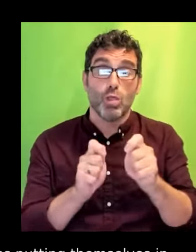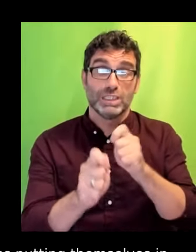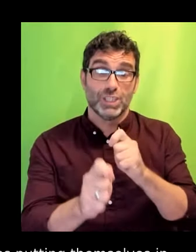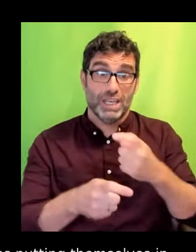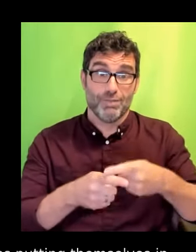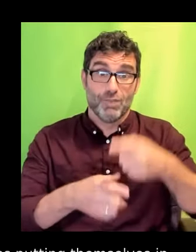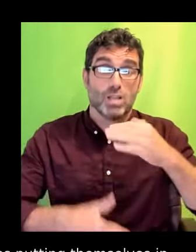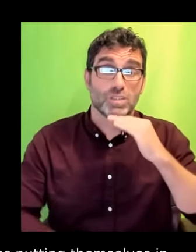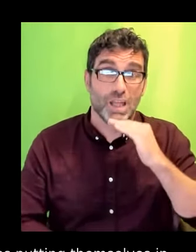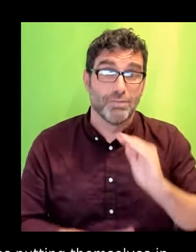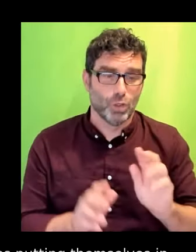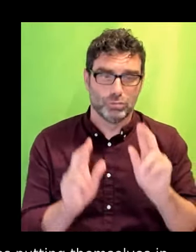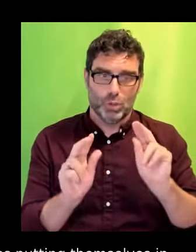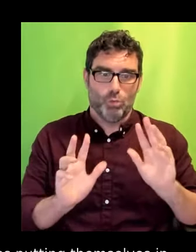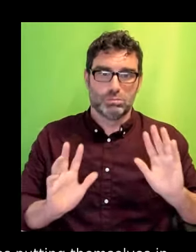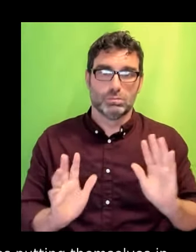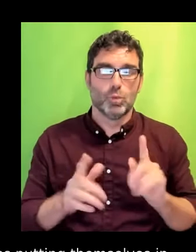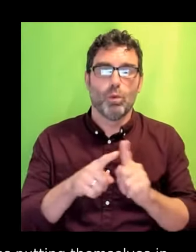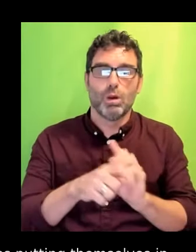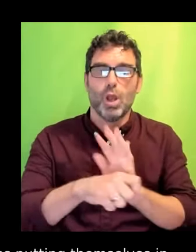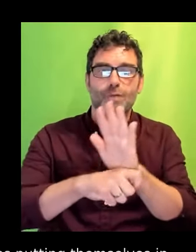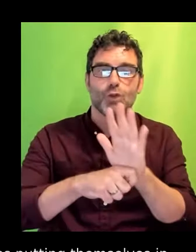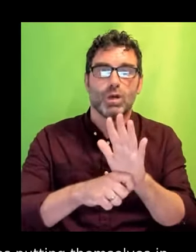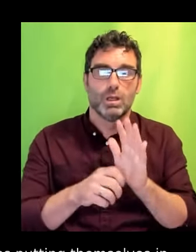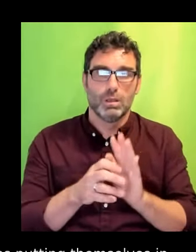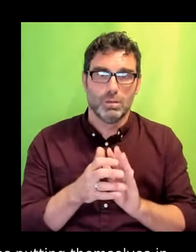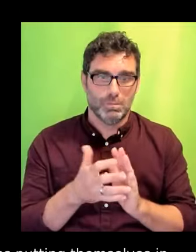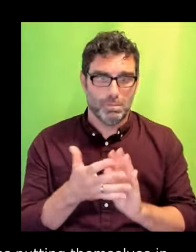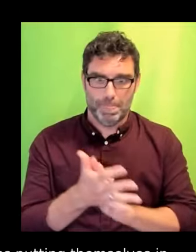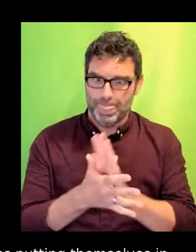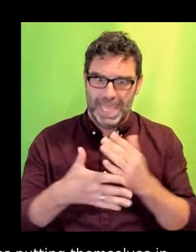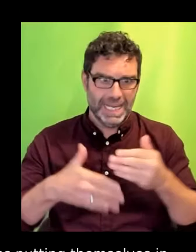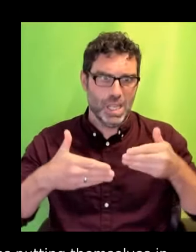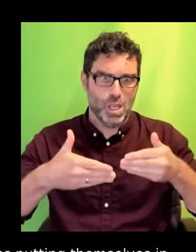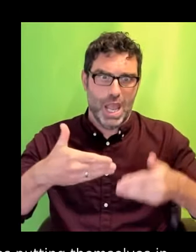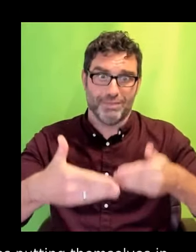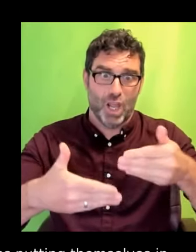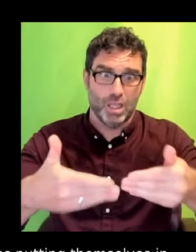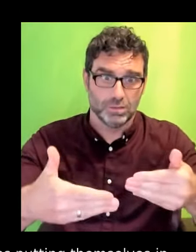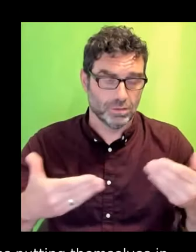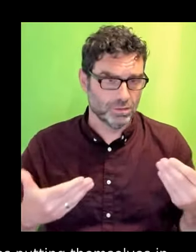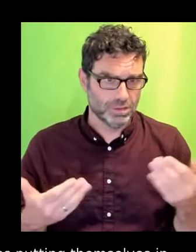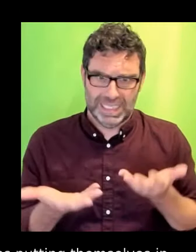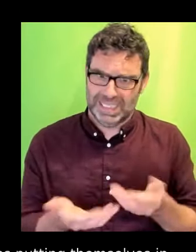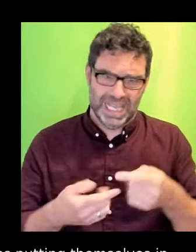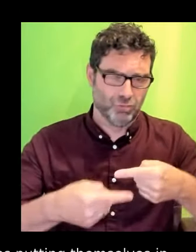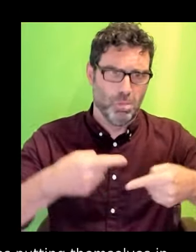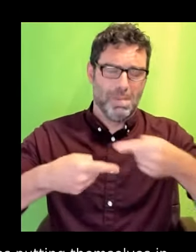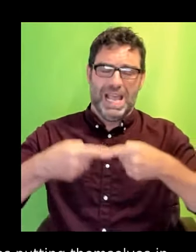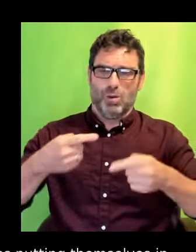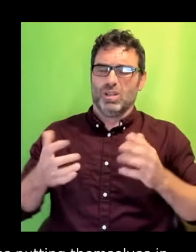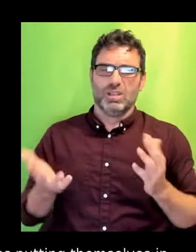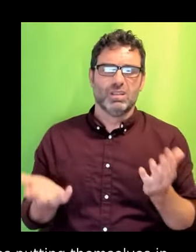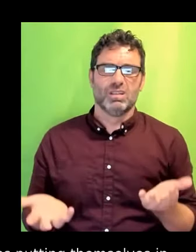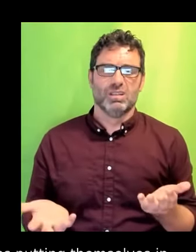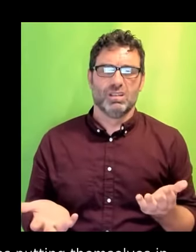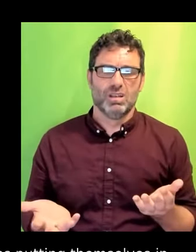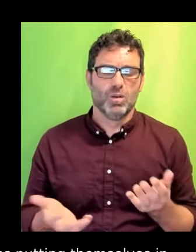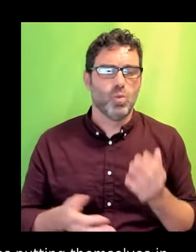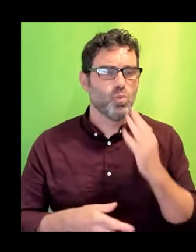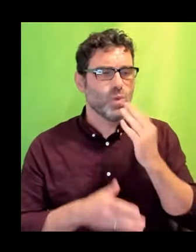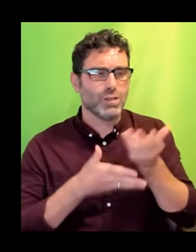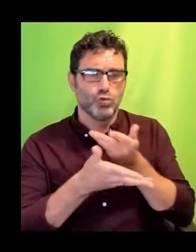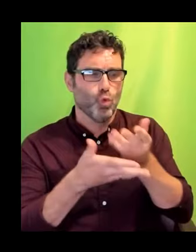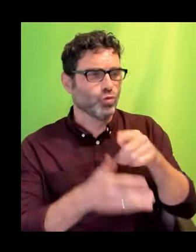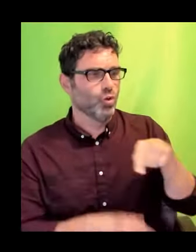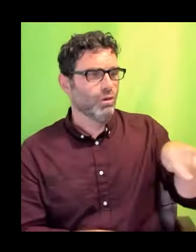backwards. If you speak to disabled writing talent, the thing you hear again and again about this Covid crisis is, I was starting to break through before